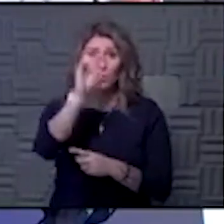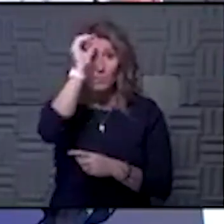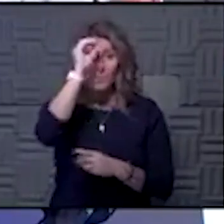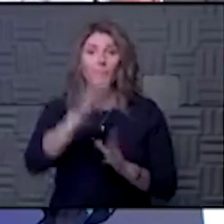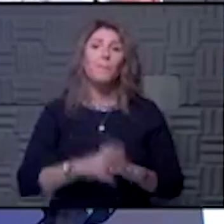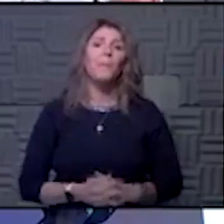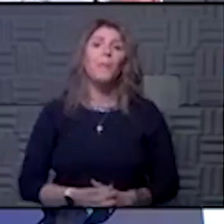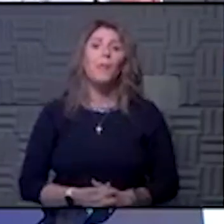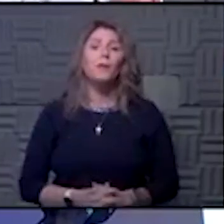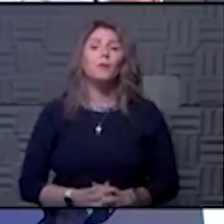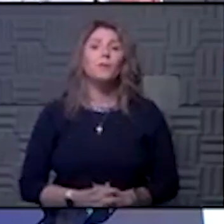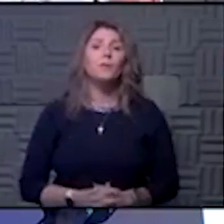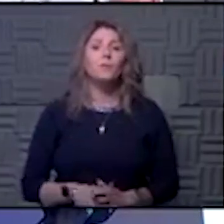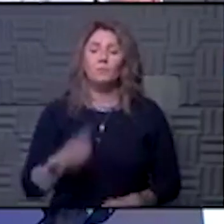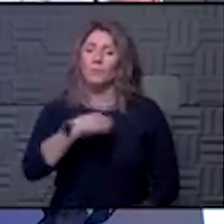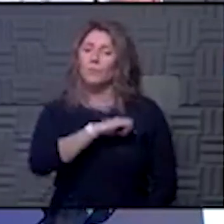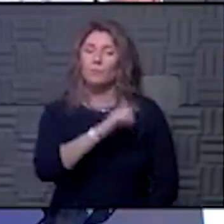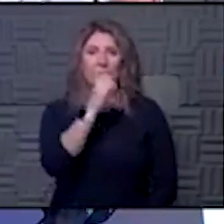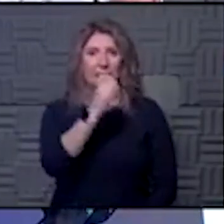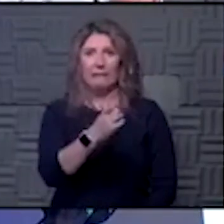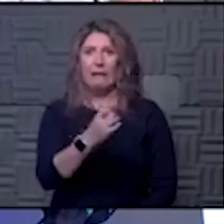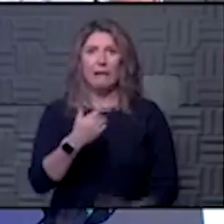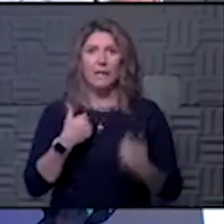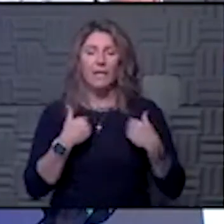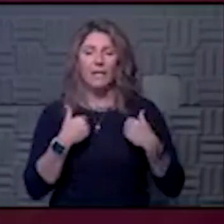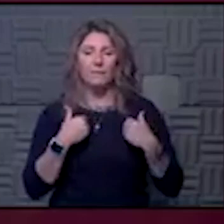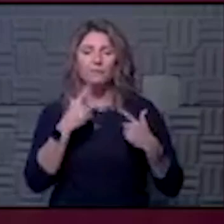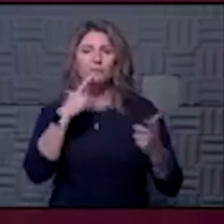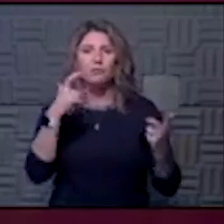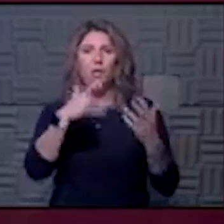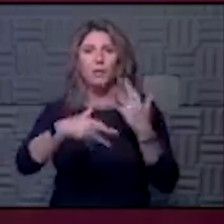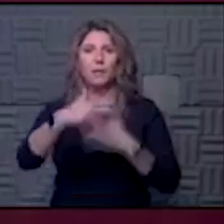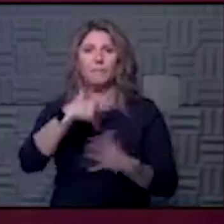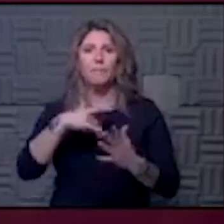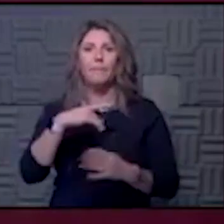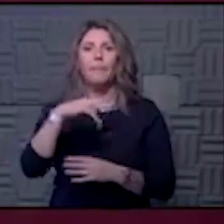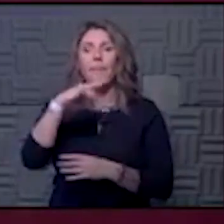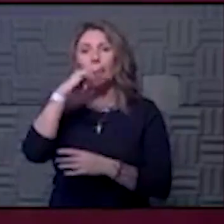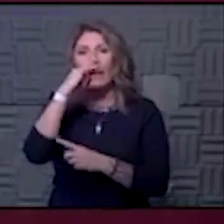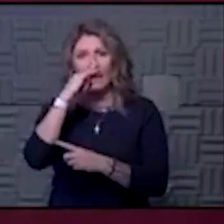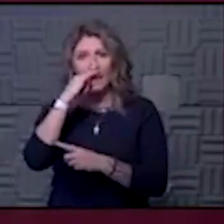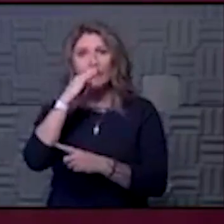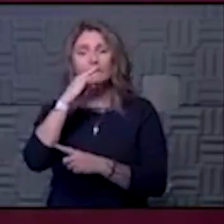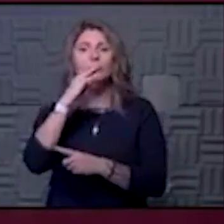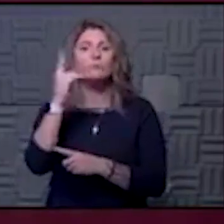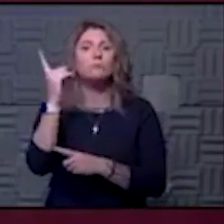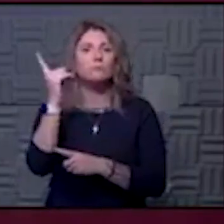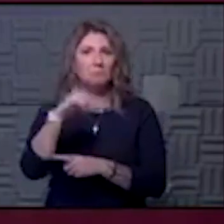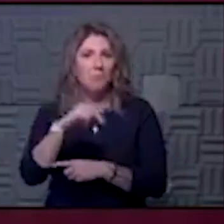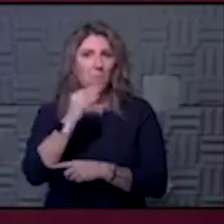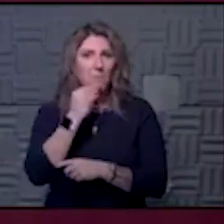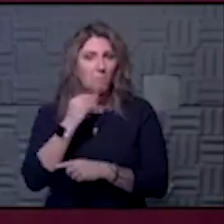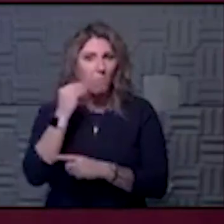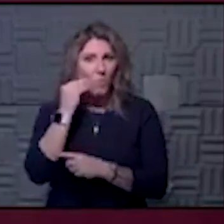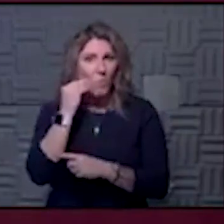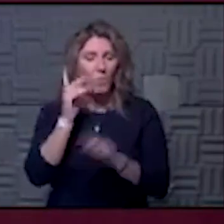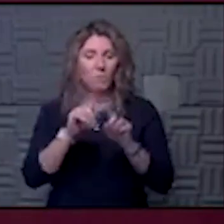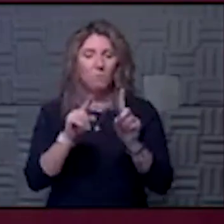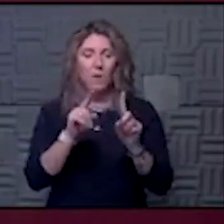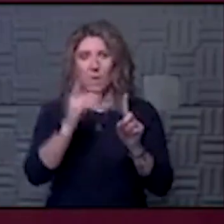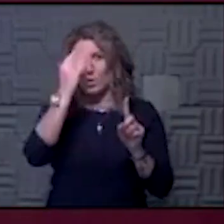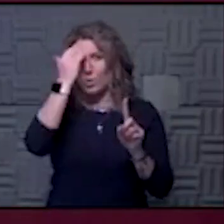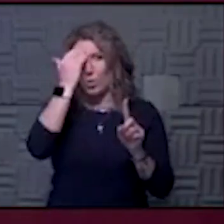So we are not going to have a large gathering. The kids got coming, but we know that they have been